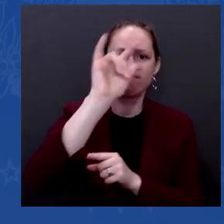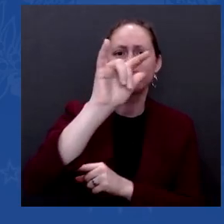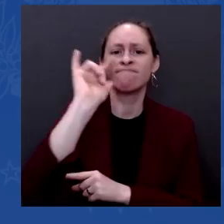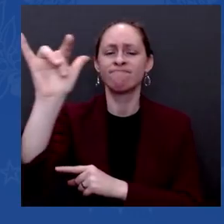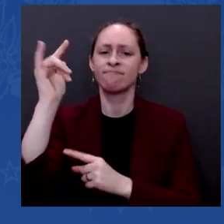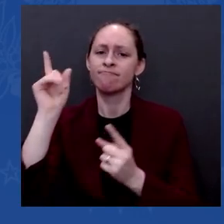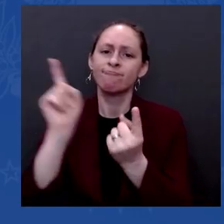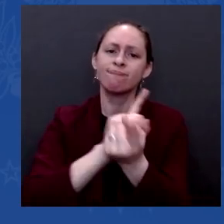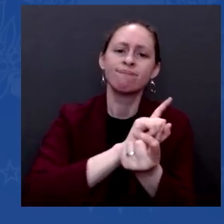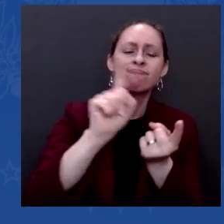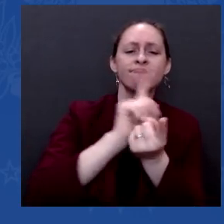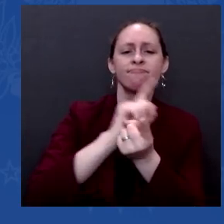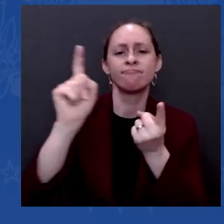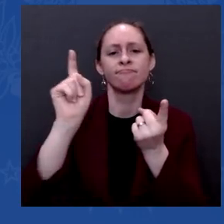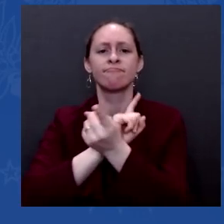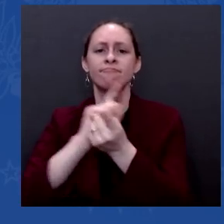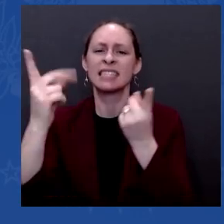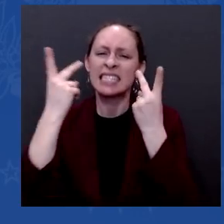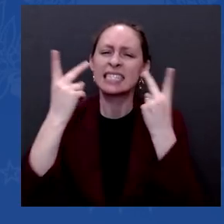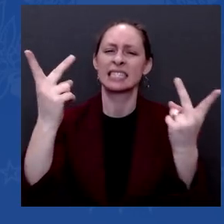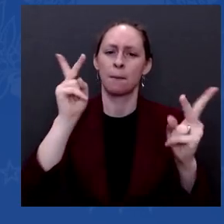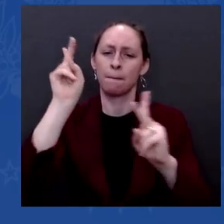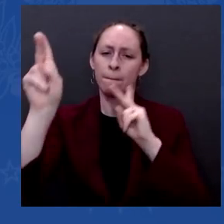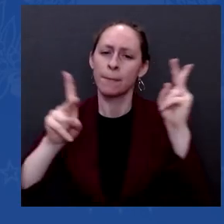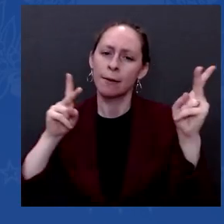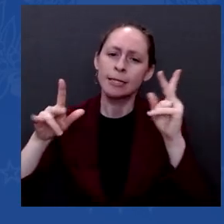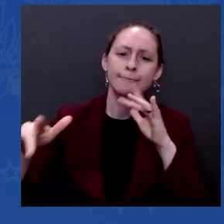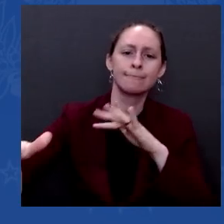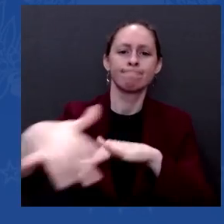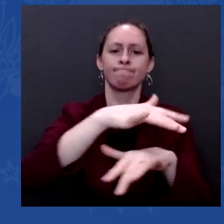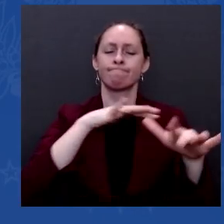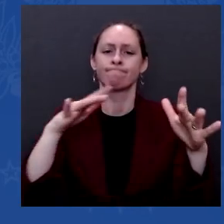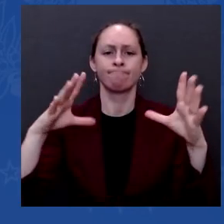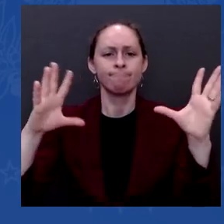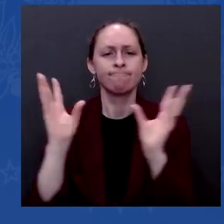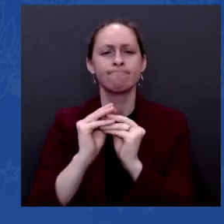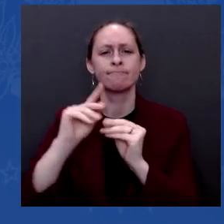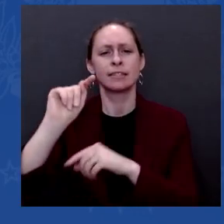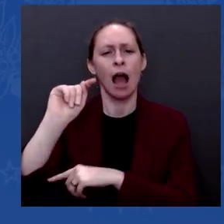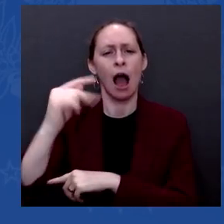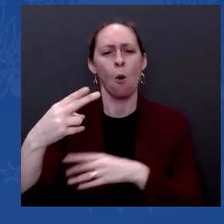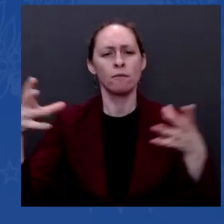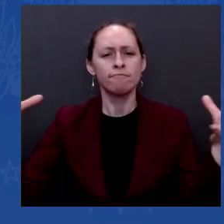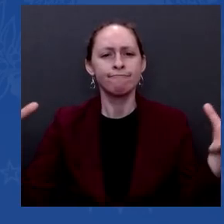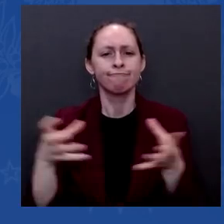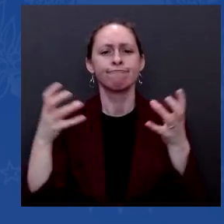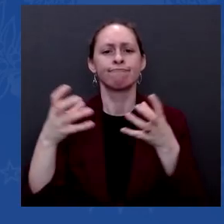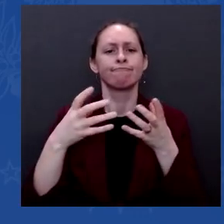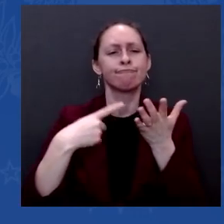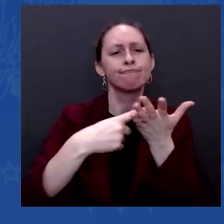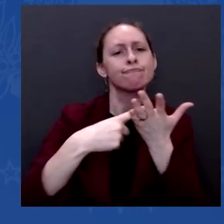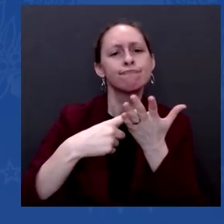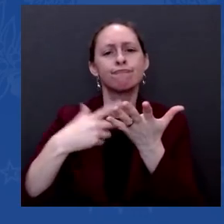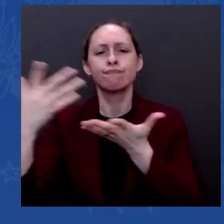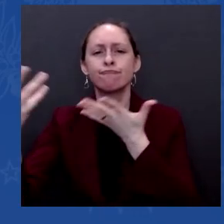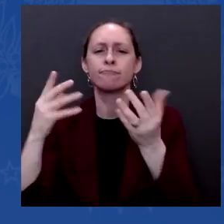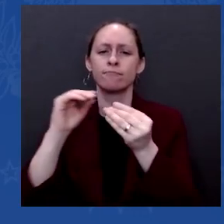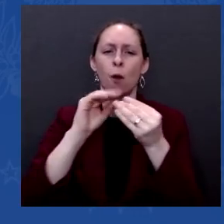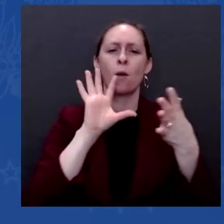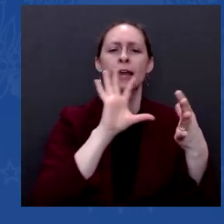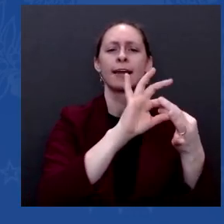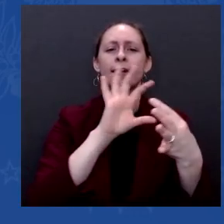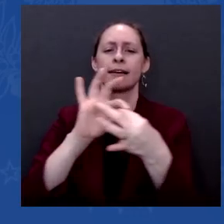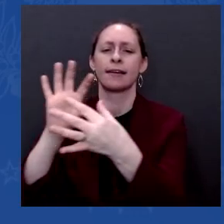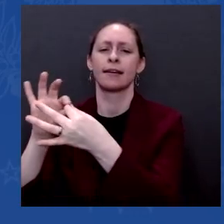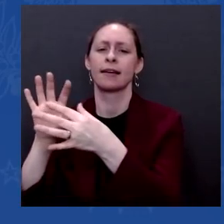I'm going to interface with them. I'm going to make the case of what we've already done, why it's important and what we'll do if what will happen